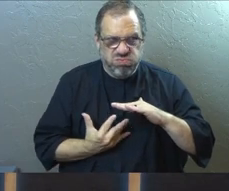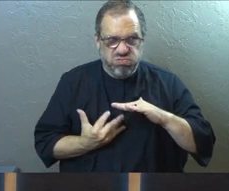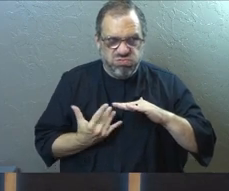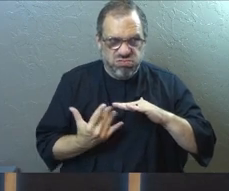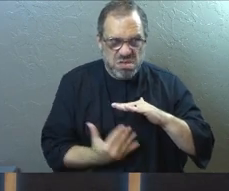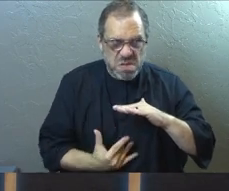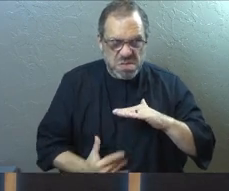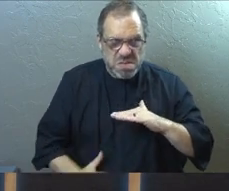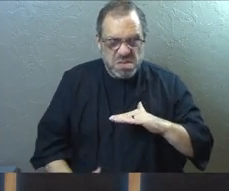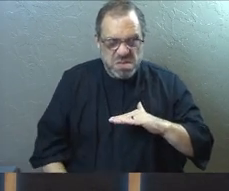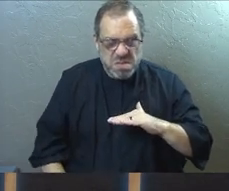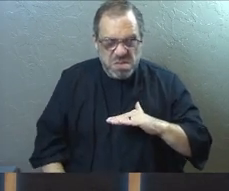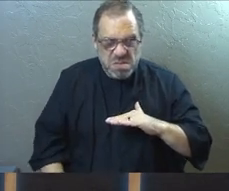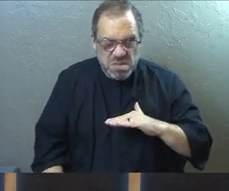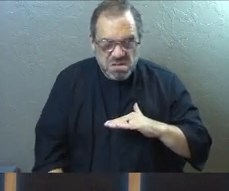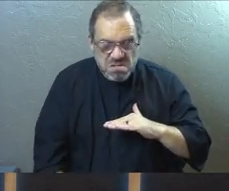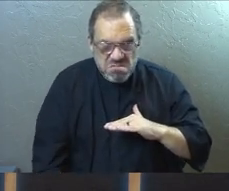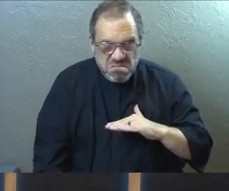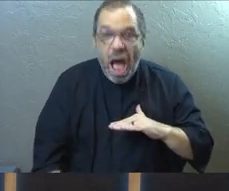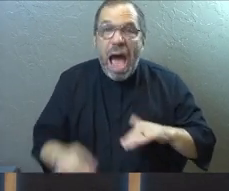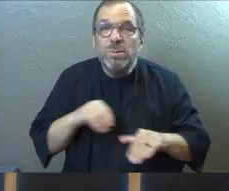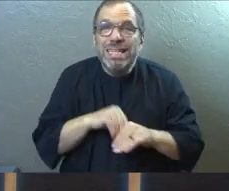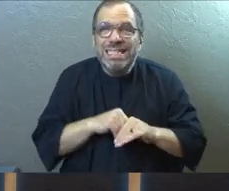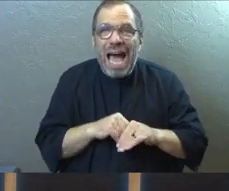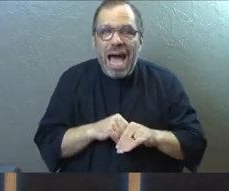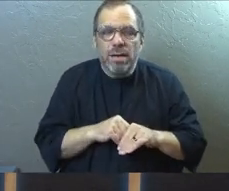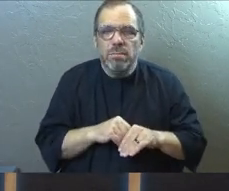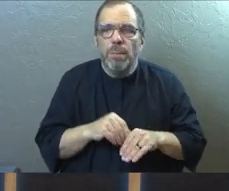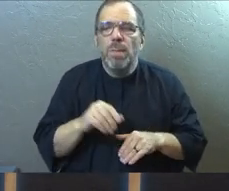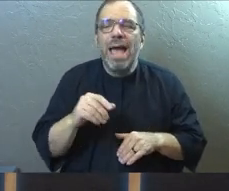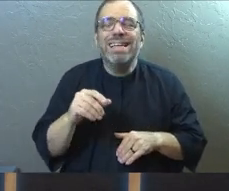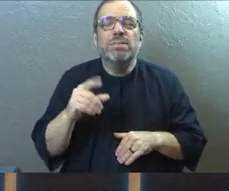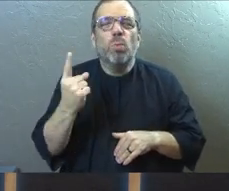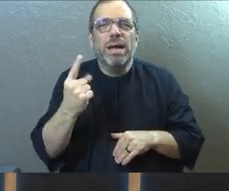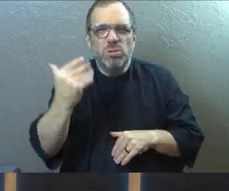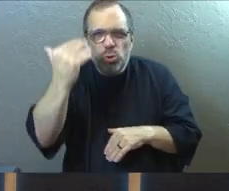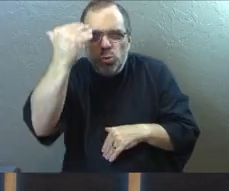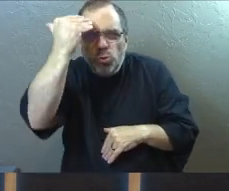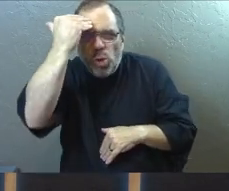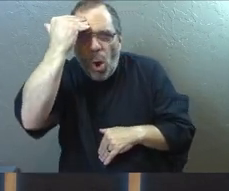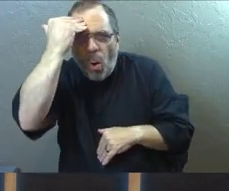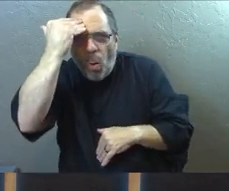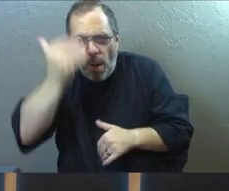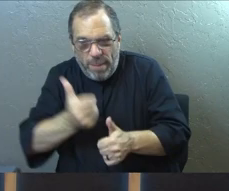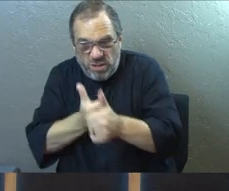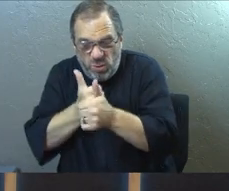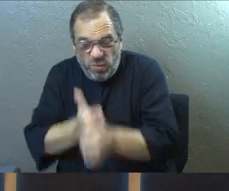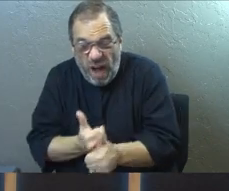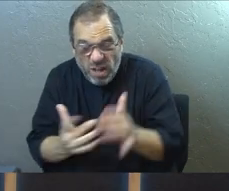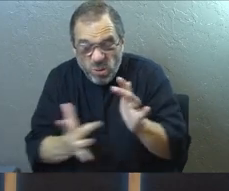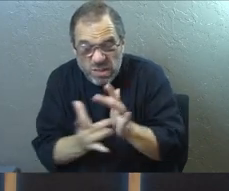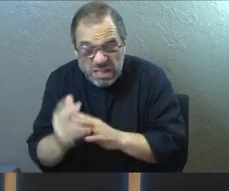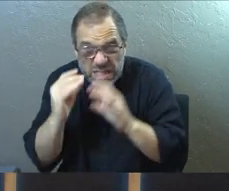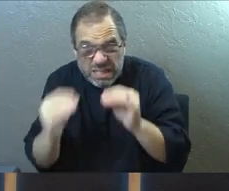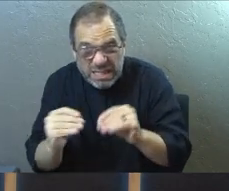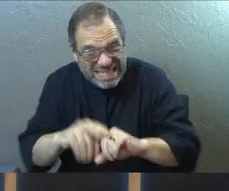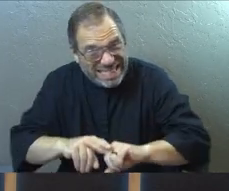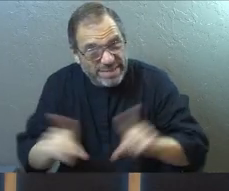And course, it's one thing to know the teachings of Jesus, but to walk in them is a completely different thing.